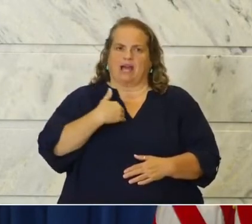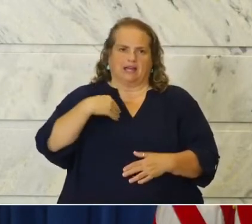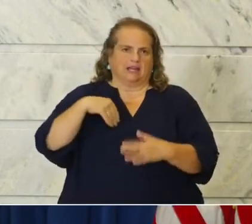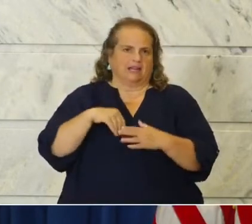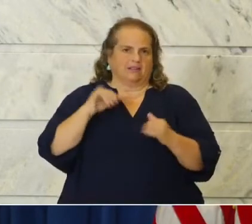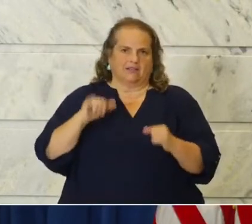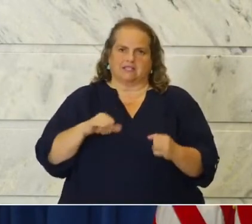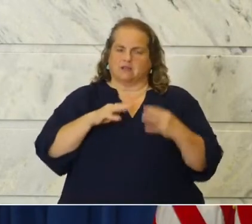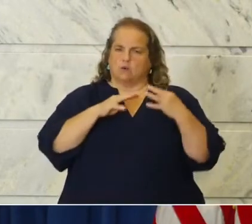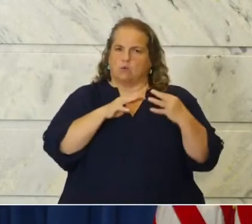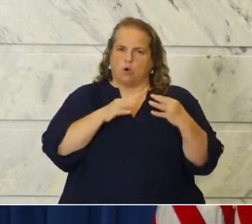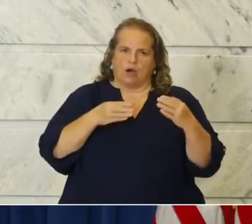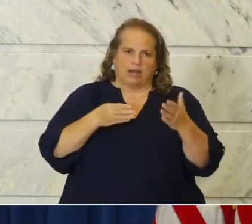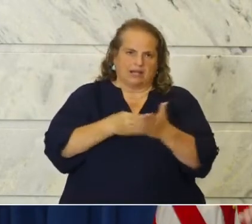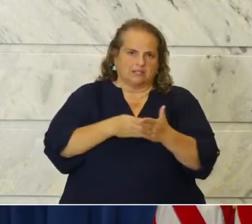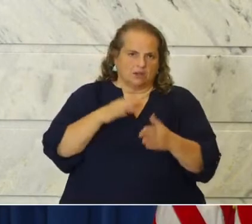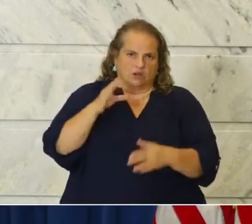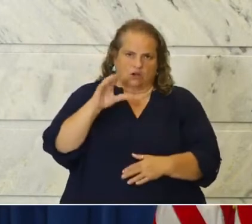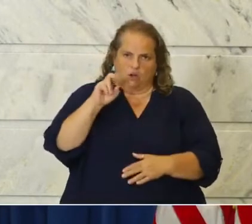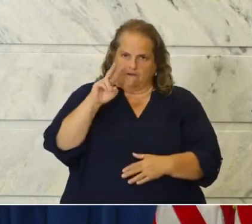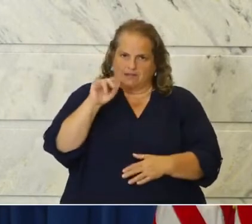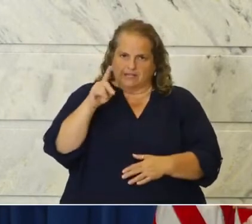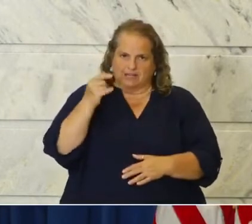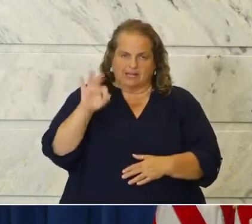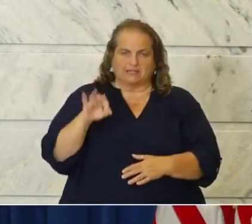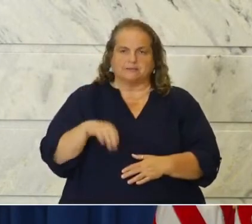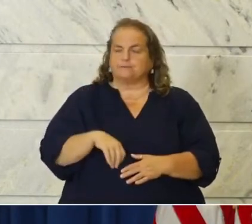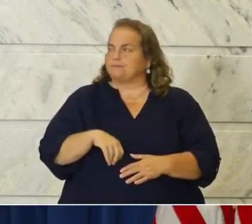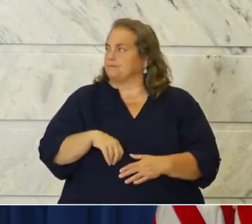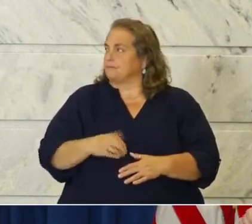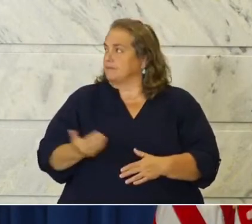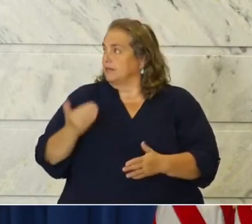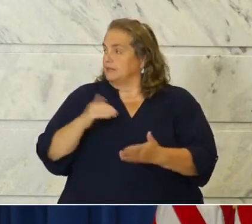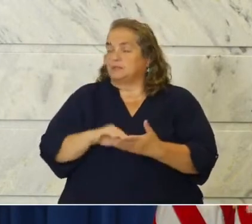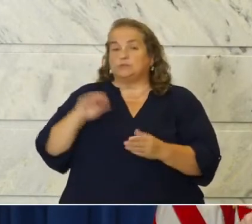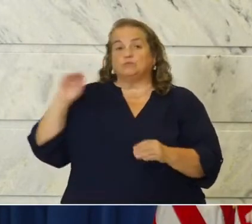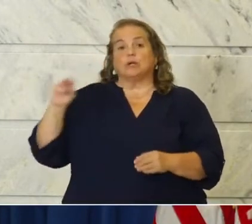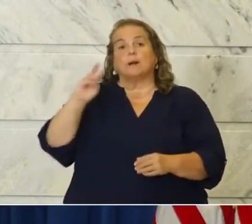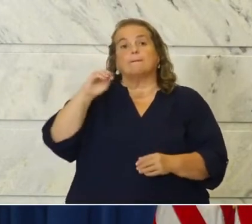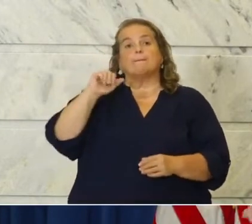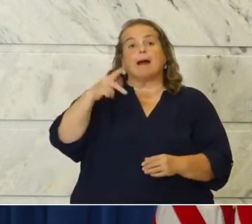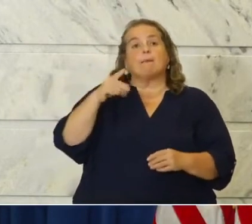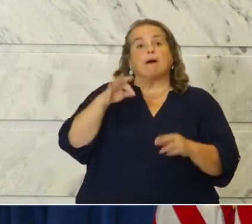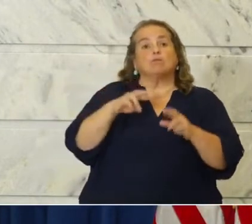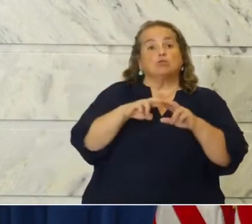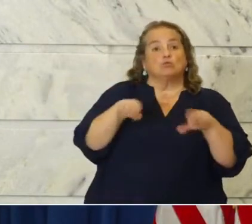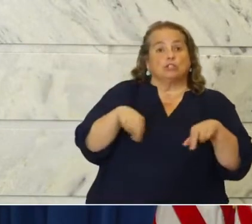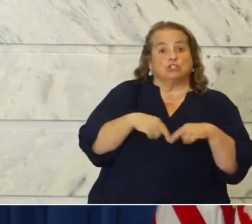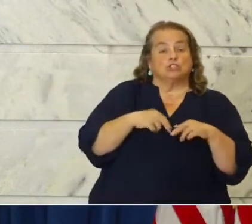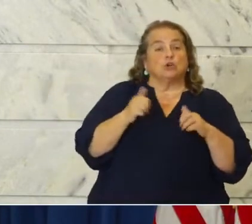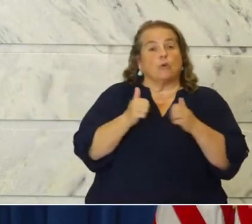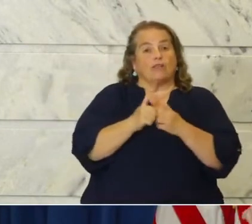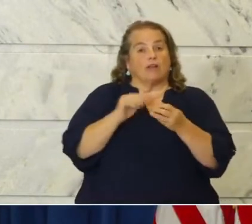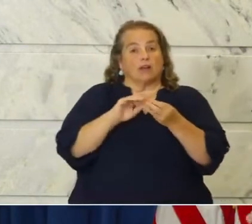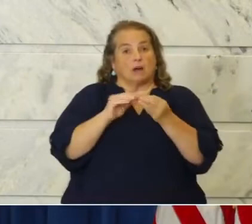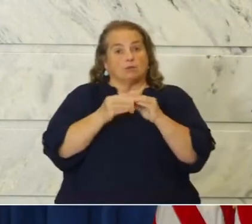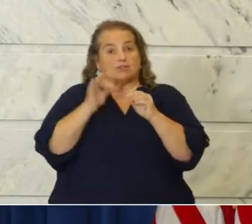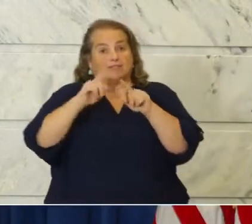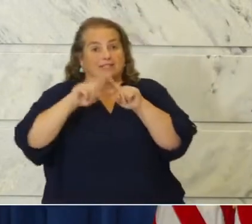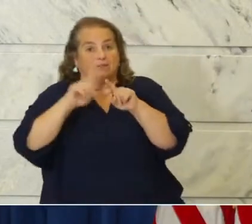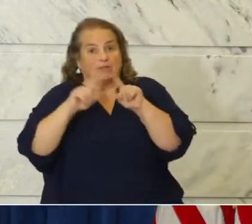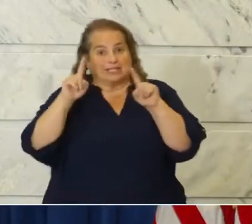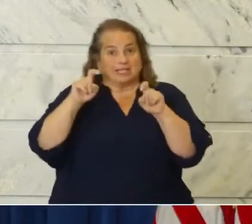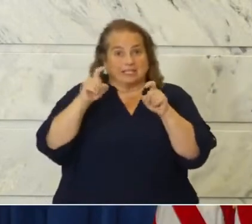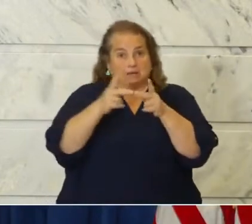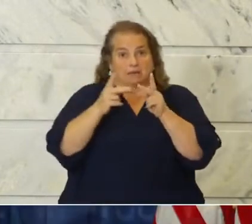fight against COVID-19. So again, if you can put up the map of the regions with the numbers of different testing